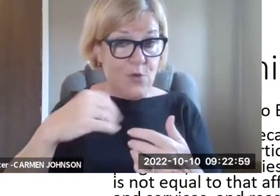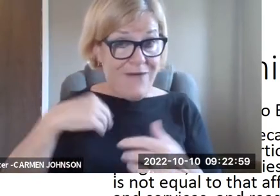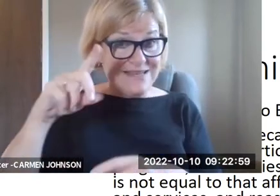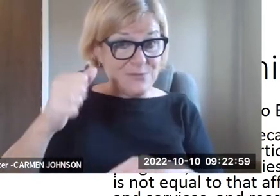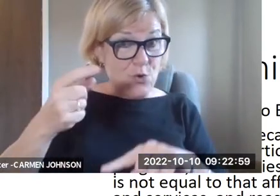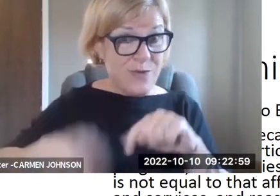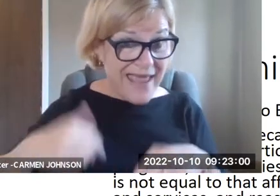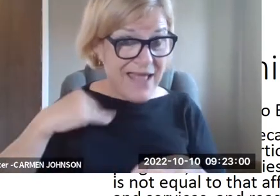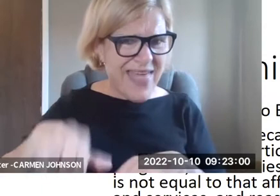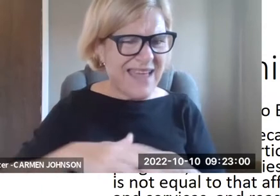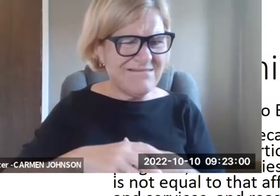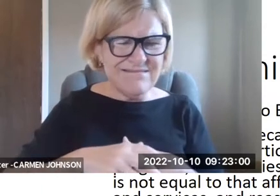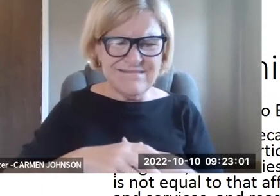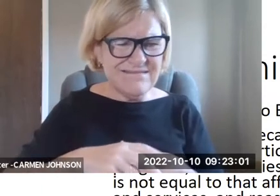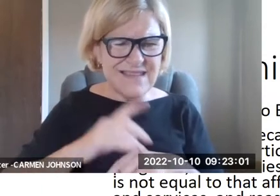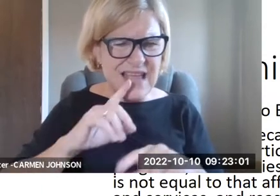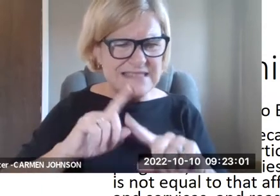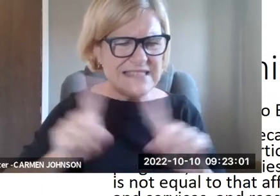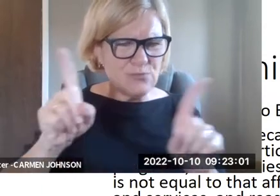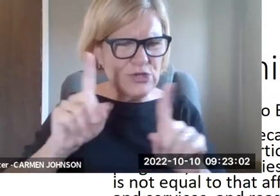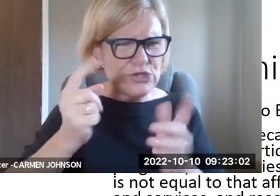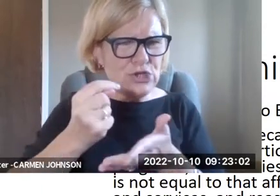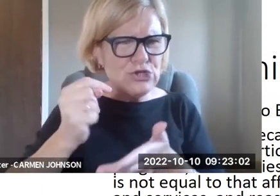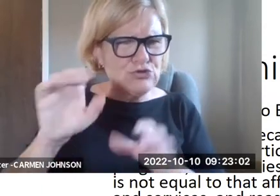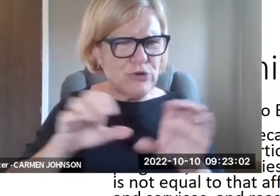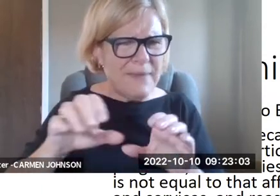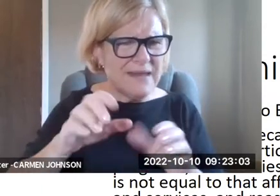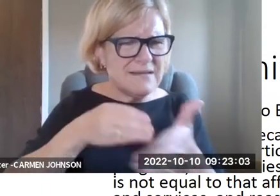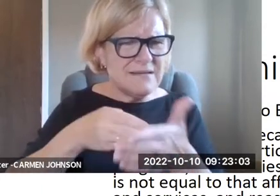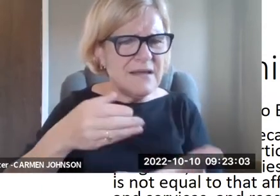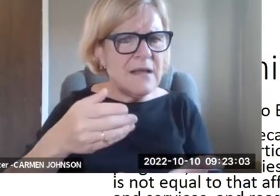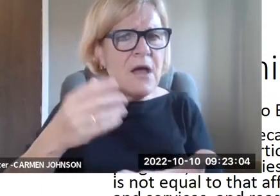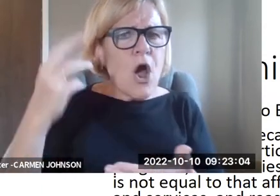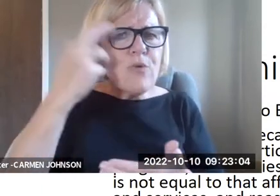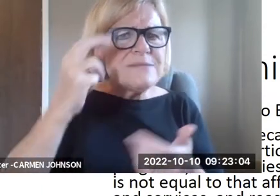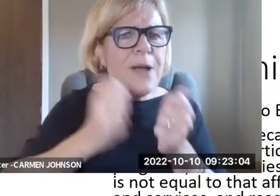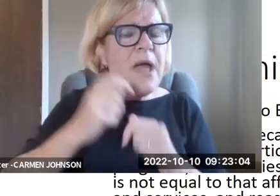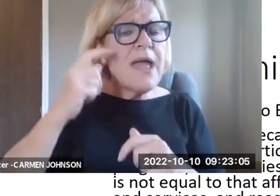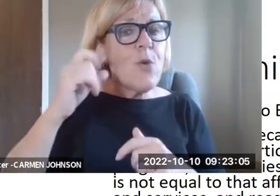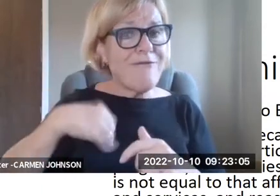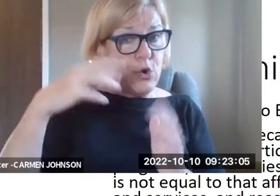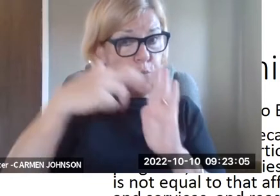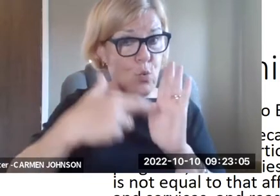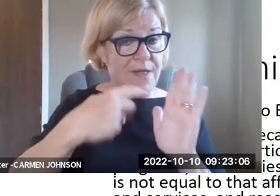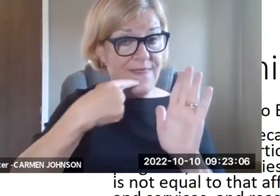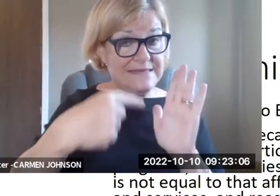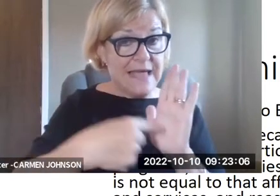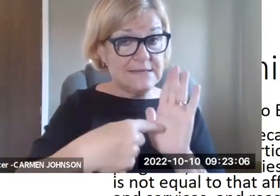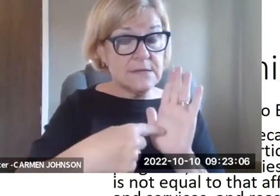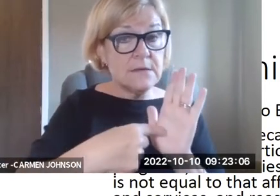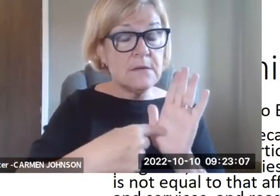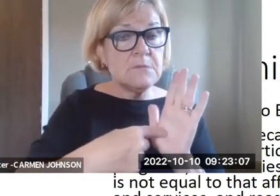sometimes, sometimes they, they earn more, um, good time. No saying, well, if you have a disability, you can't have those. No disparate treatment.